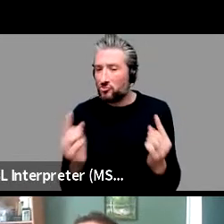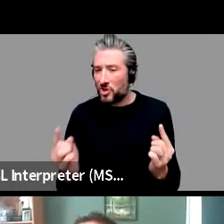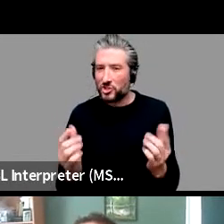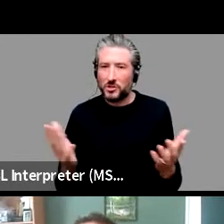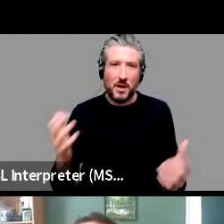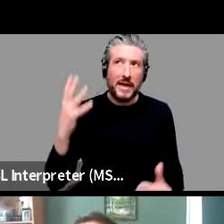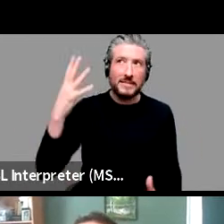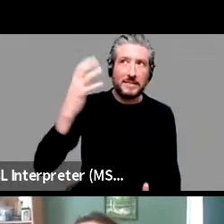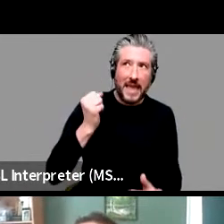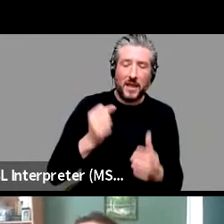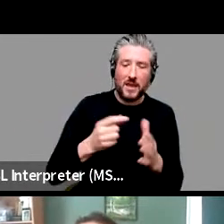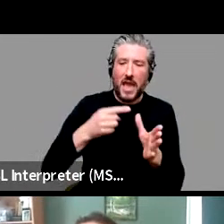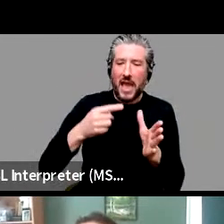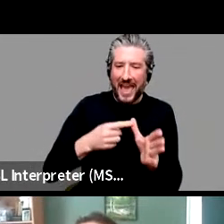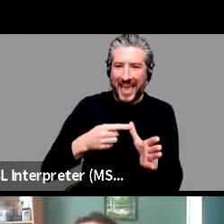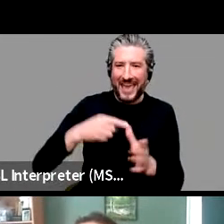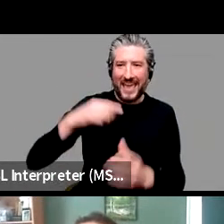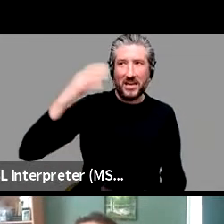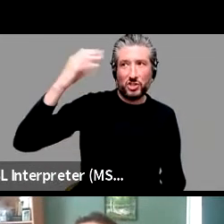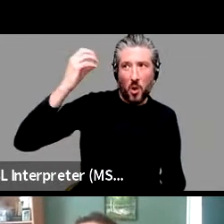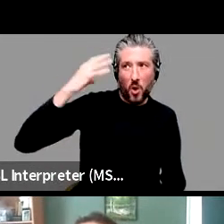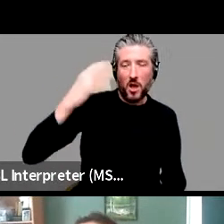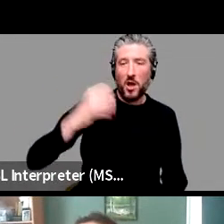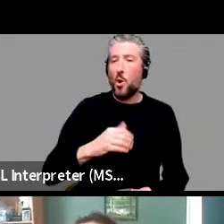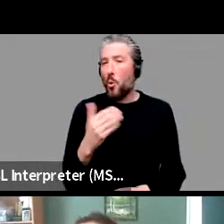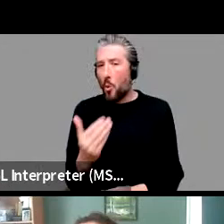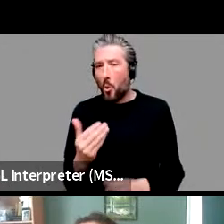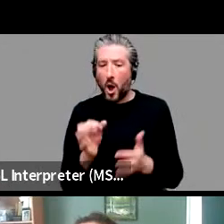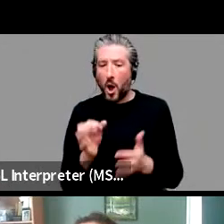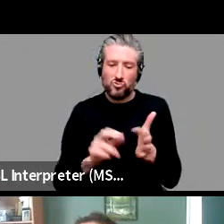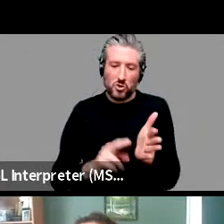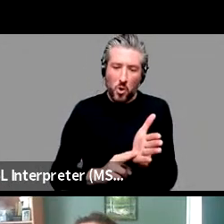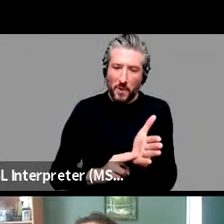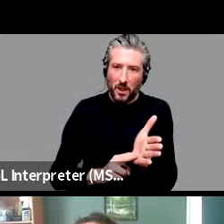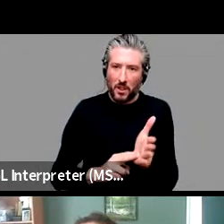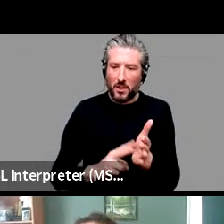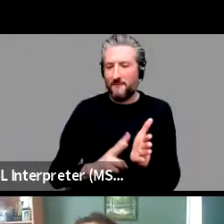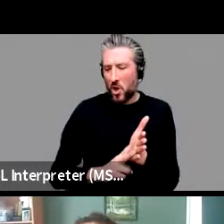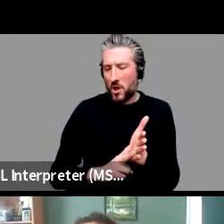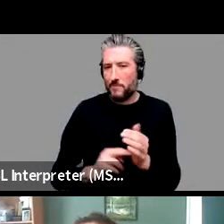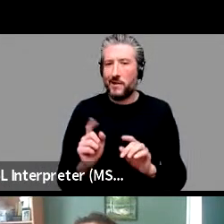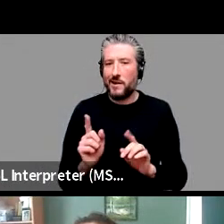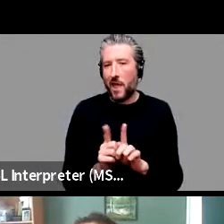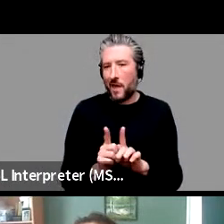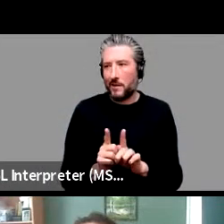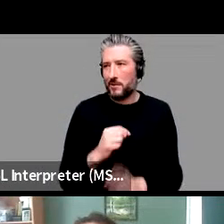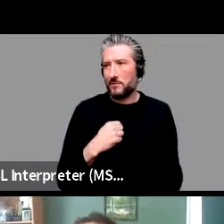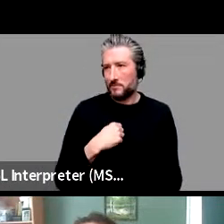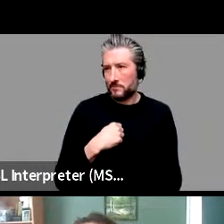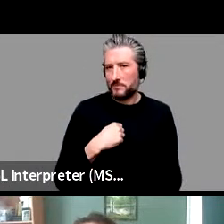um, or the denominal verb use to shower. I guess that's actually links up just to what you just said, frankly. Yeah. Yeah.